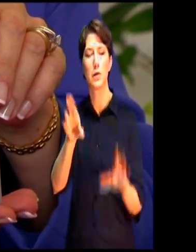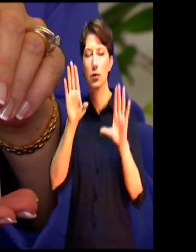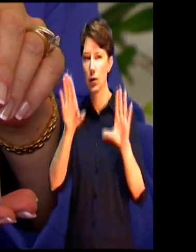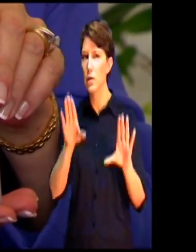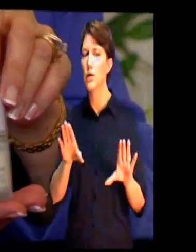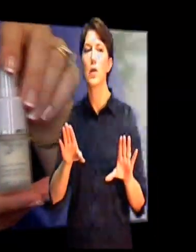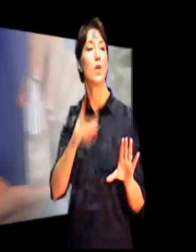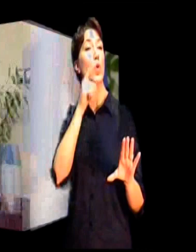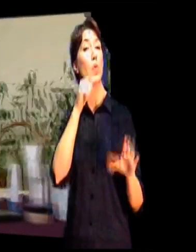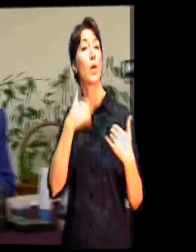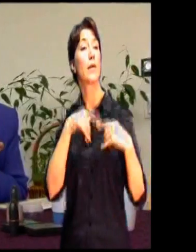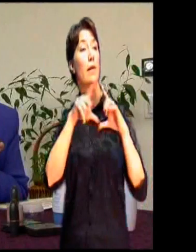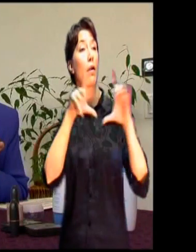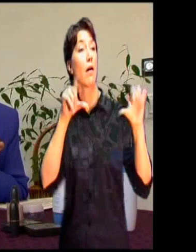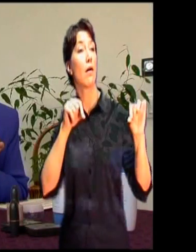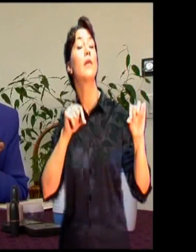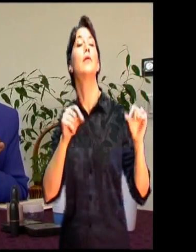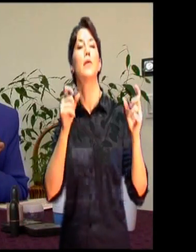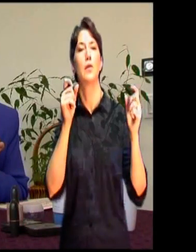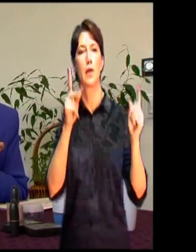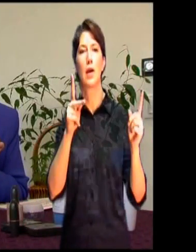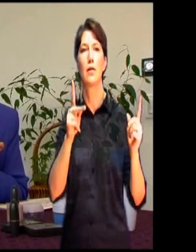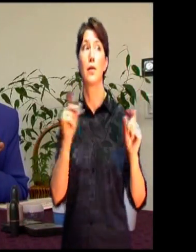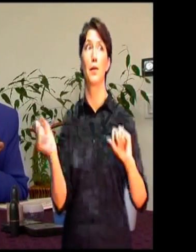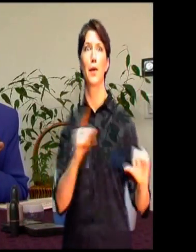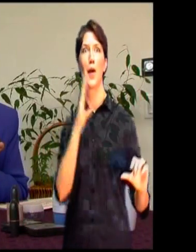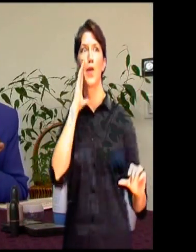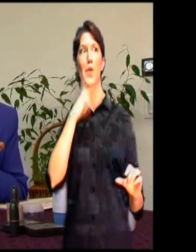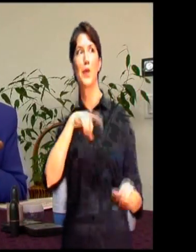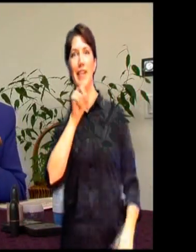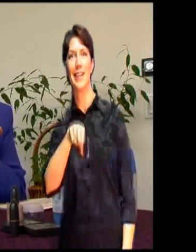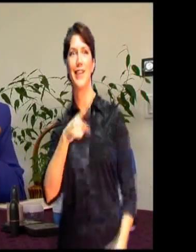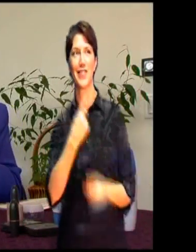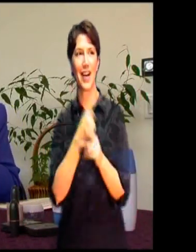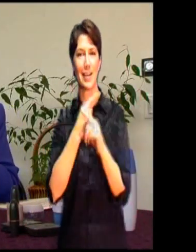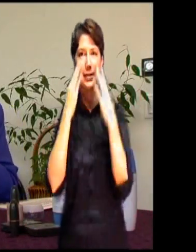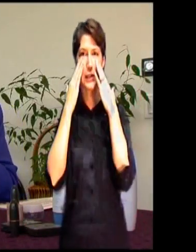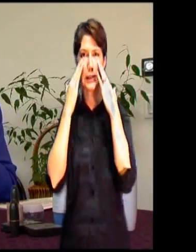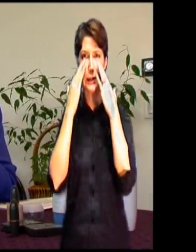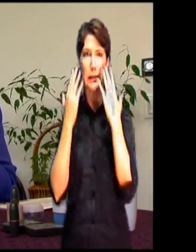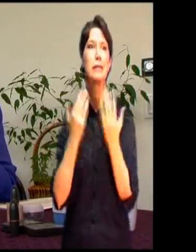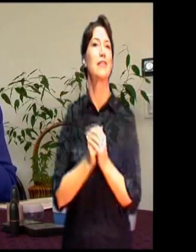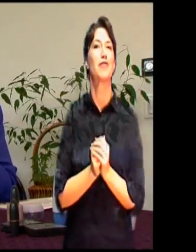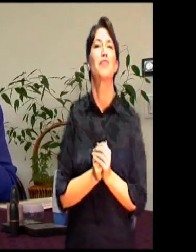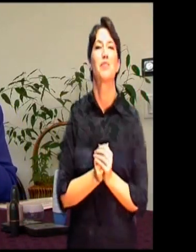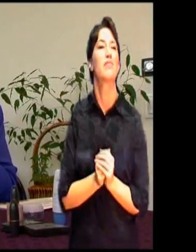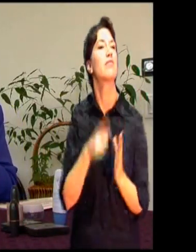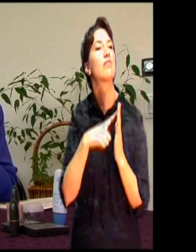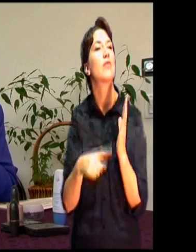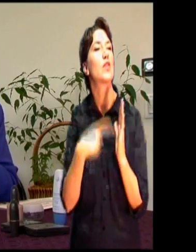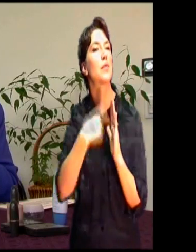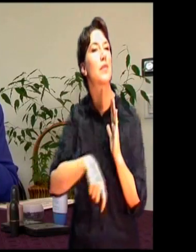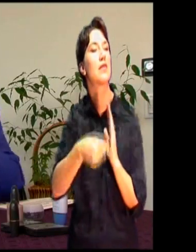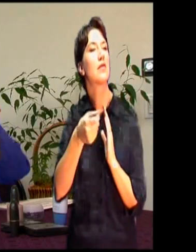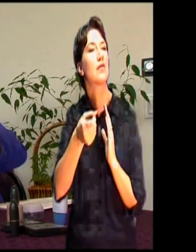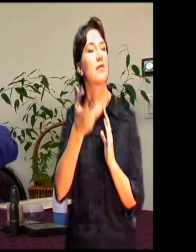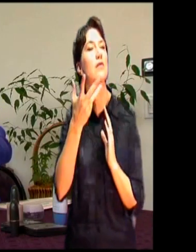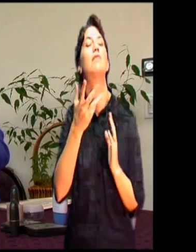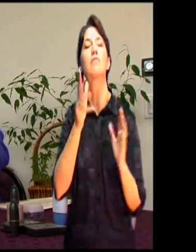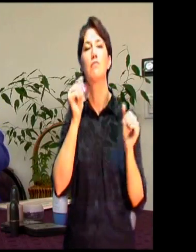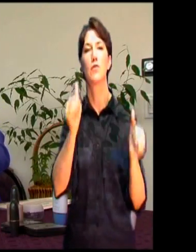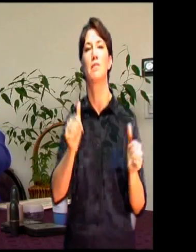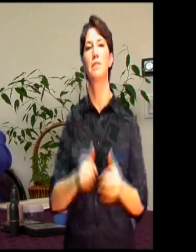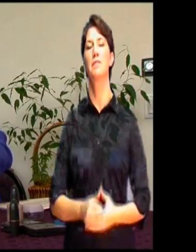Who has got the product? Okay, so now we know we all need this product, don't we? What's the price of this product on your order form? Super.